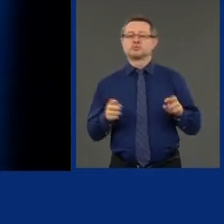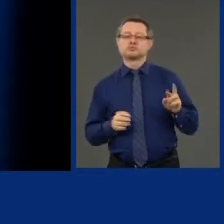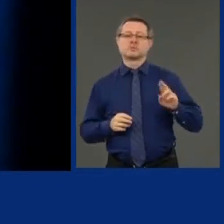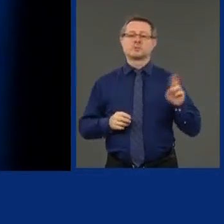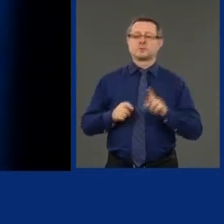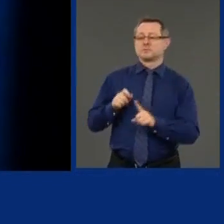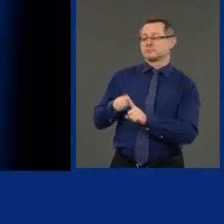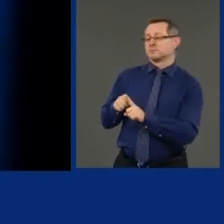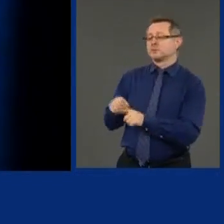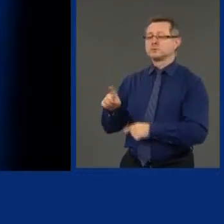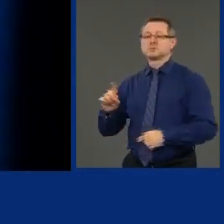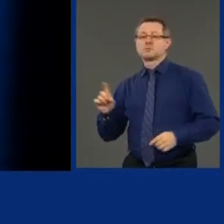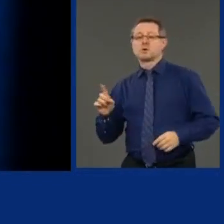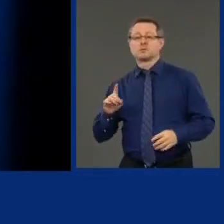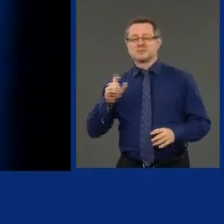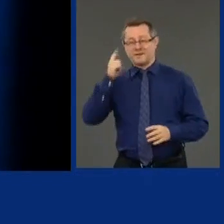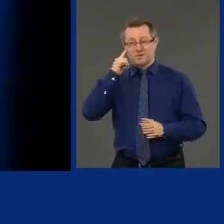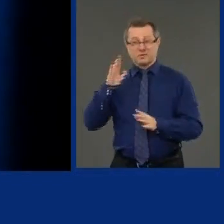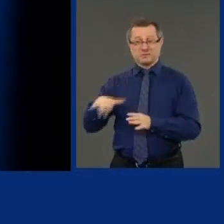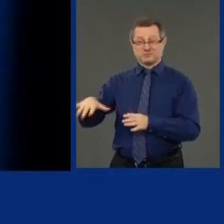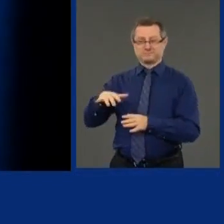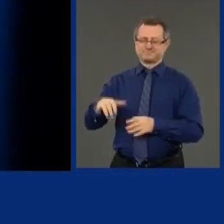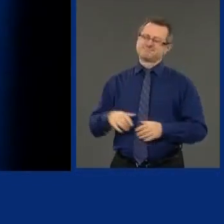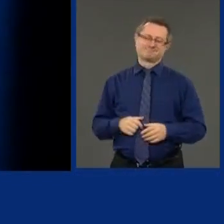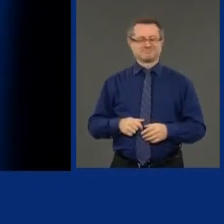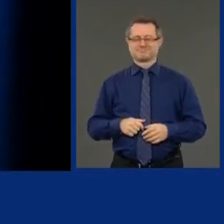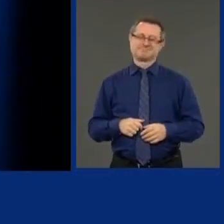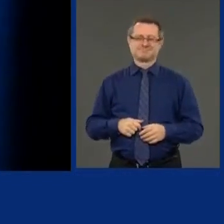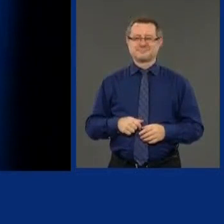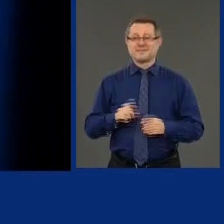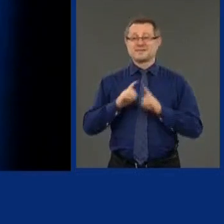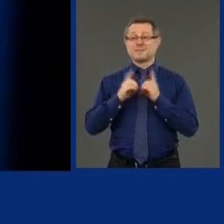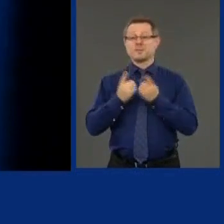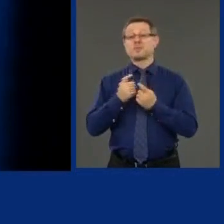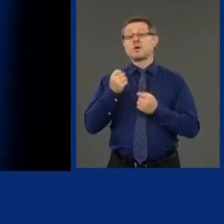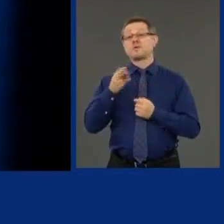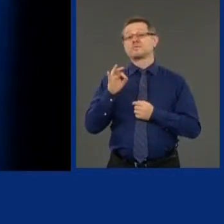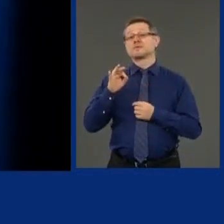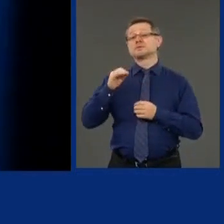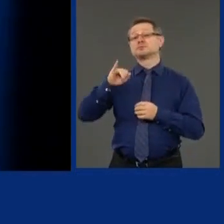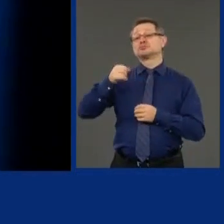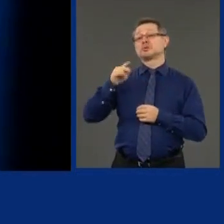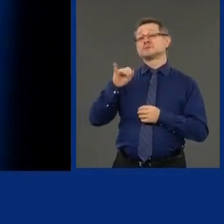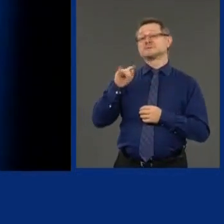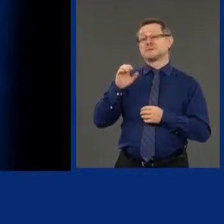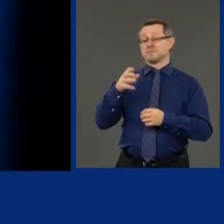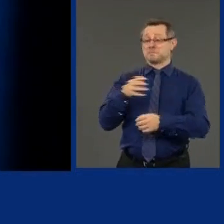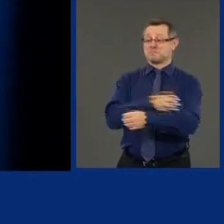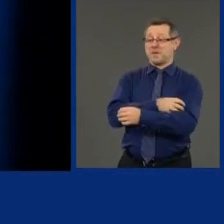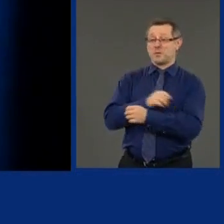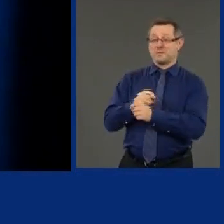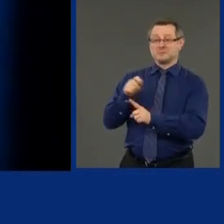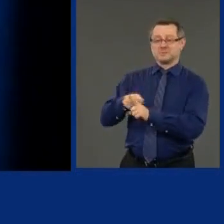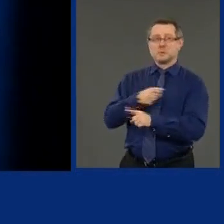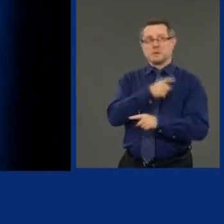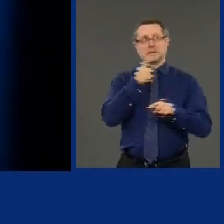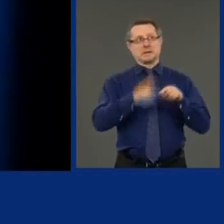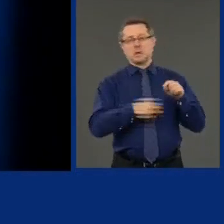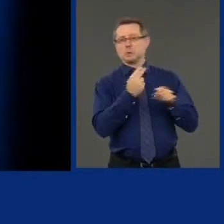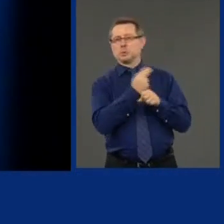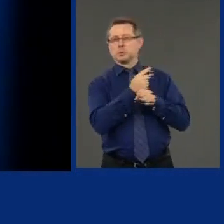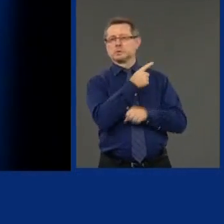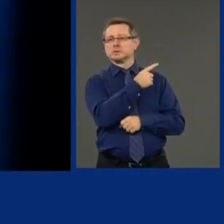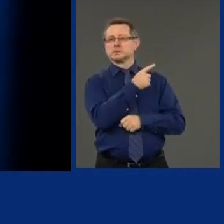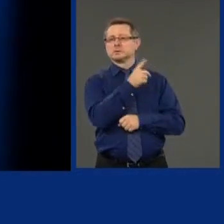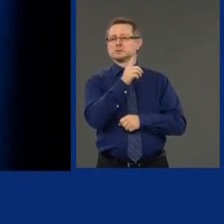You can't use the Department of Justice as a political tool. You can't use the Department of Homeland